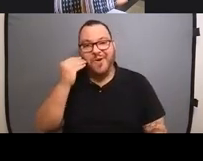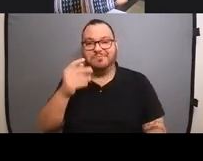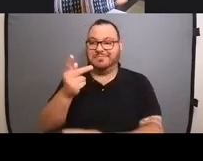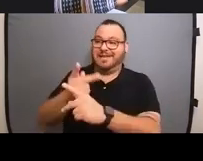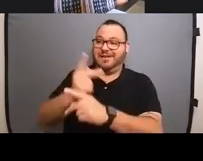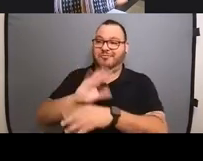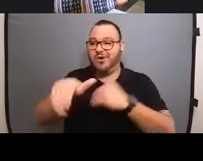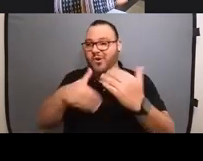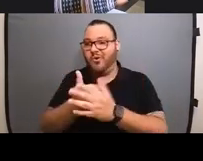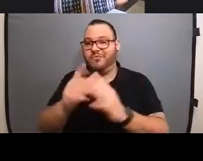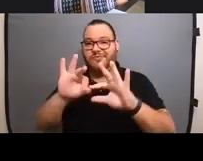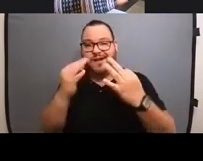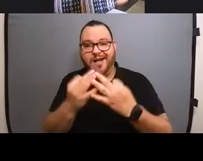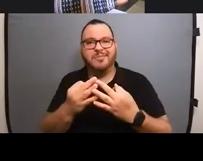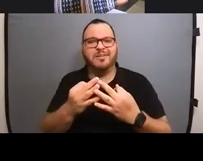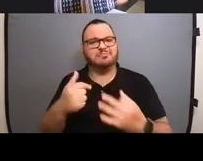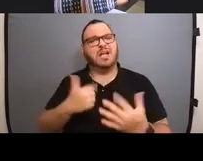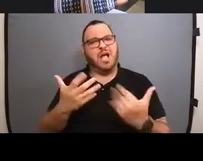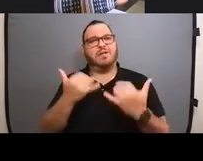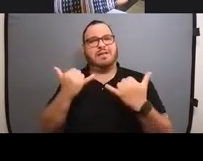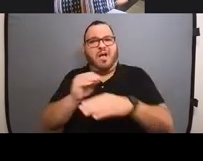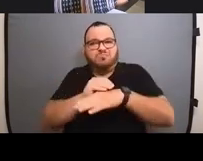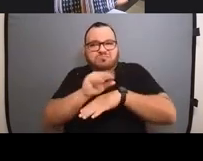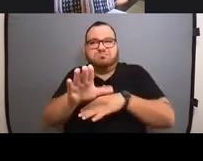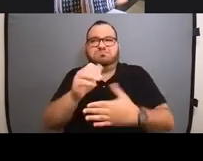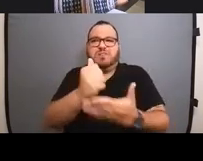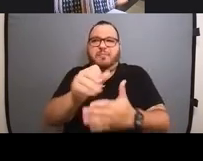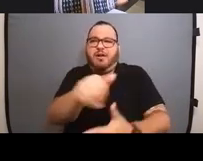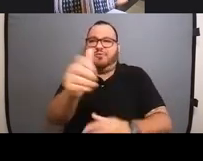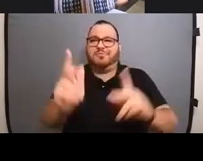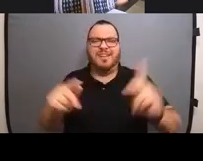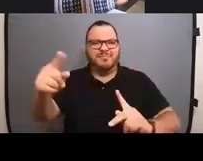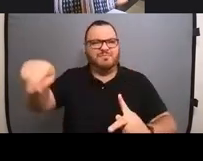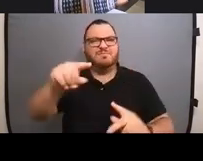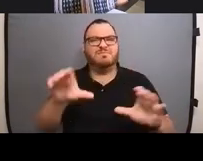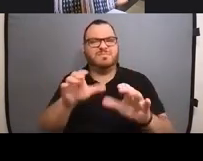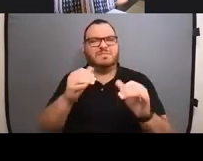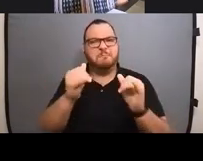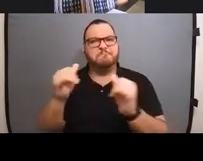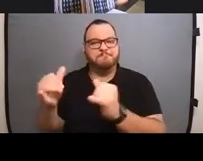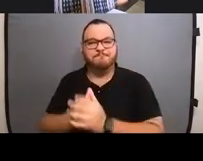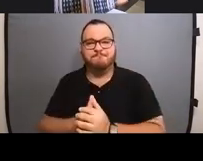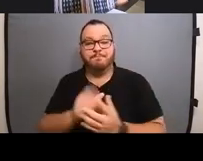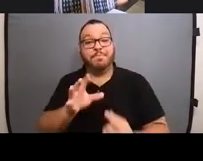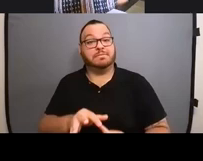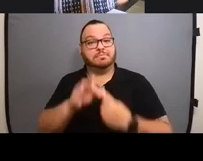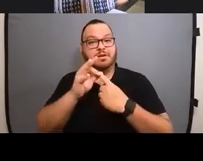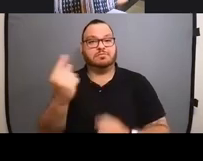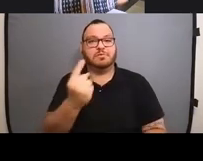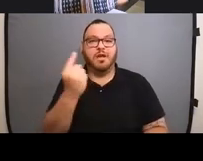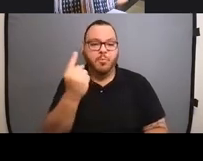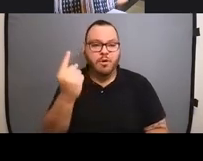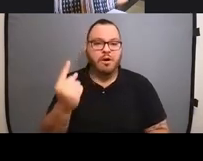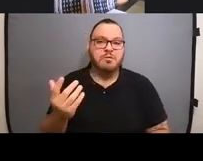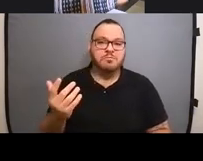family and everything, I want to help other people do that too, especially when there's someone who, um, who